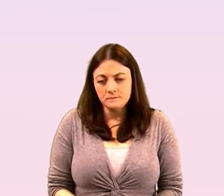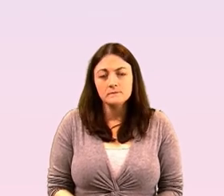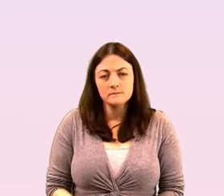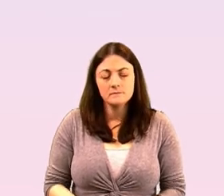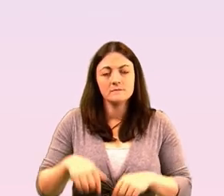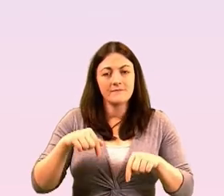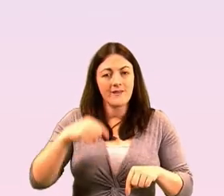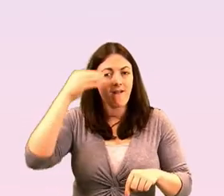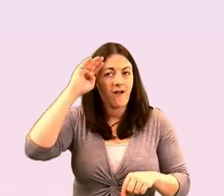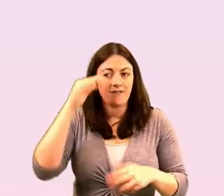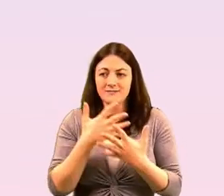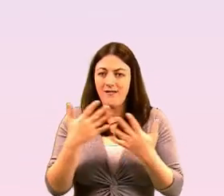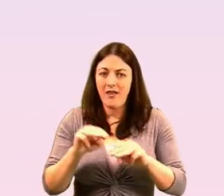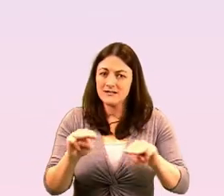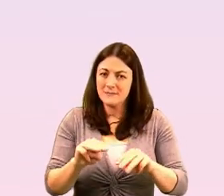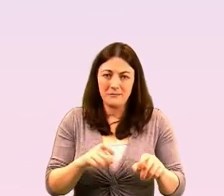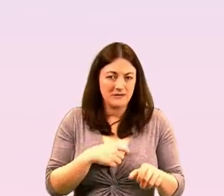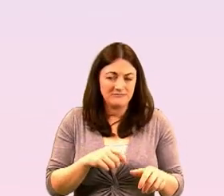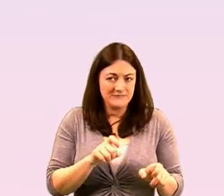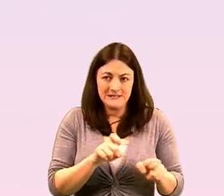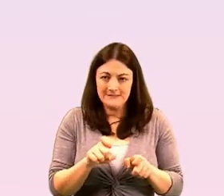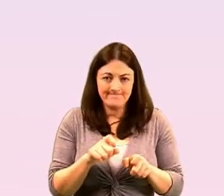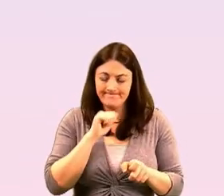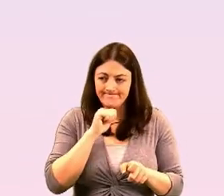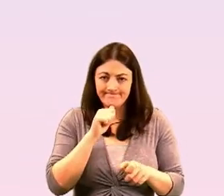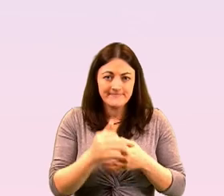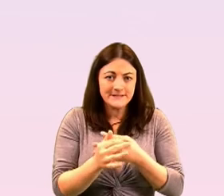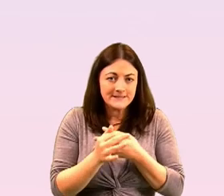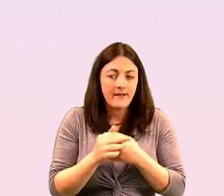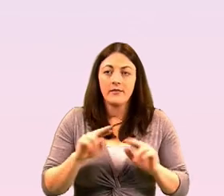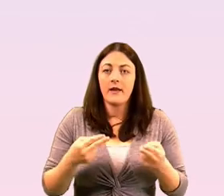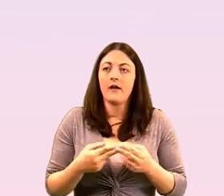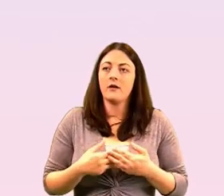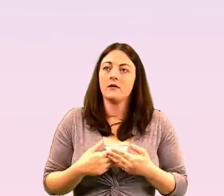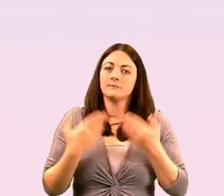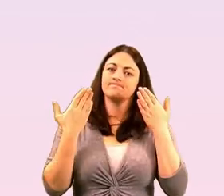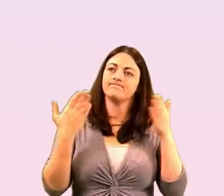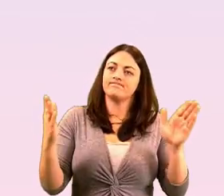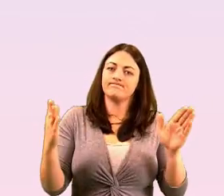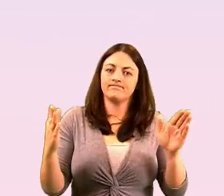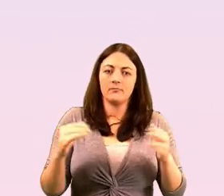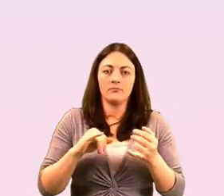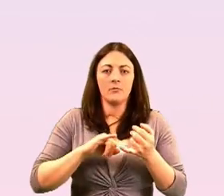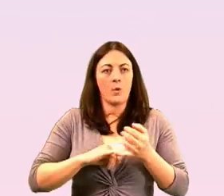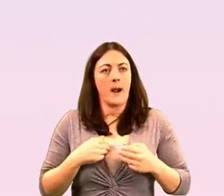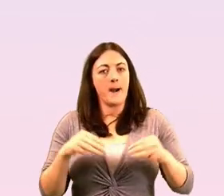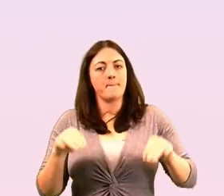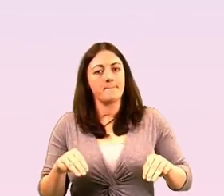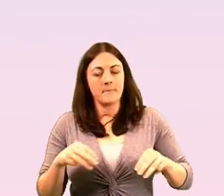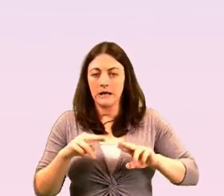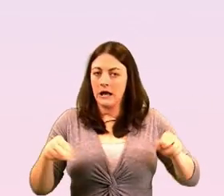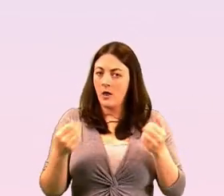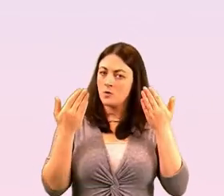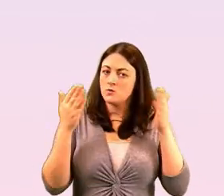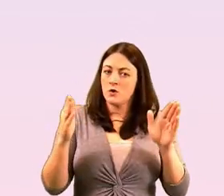aren't safe it's not safe for them to be out to be who they are and it's not safe for them i suppose in in their